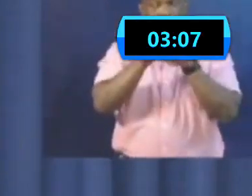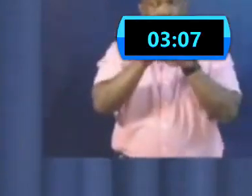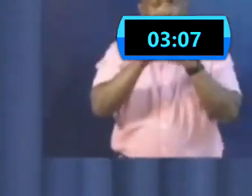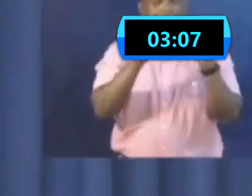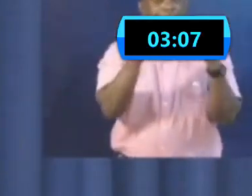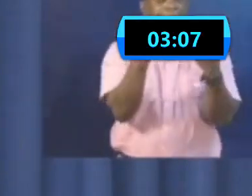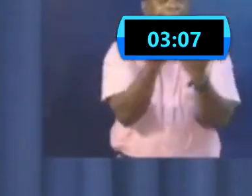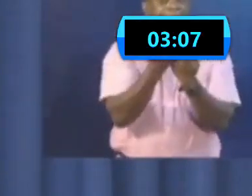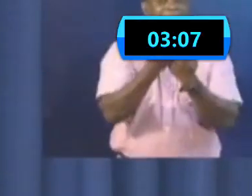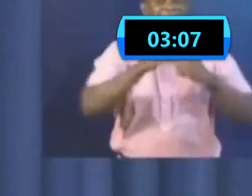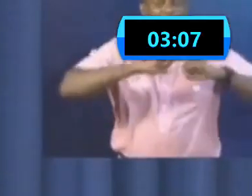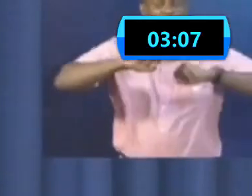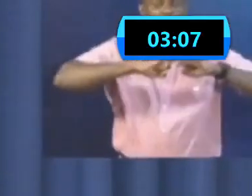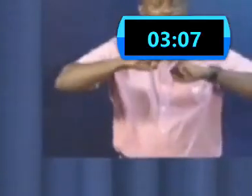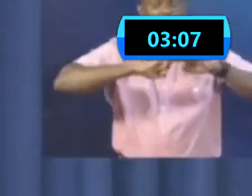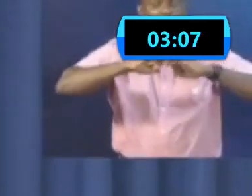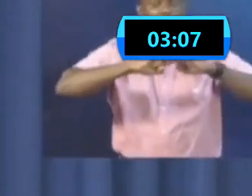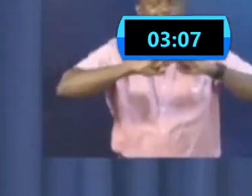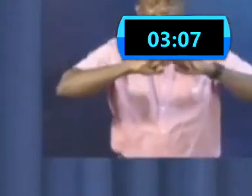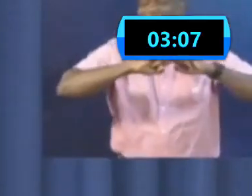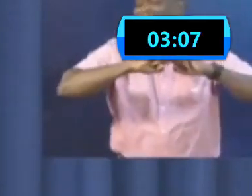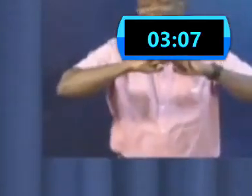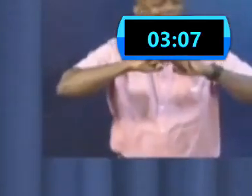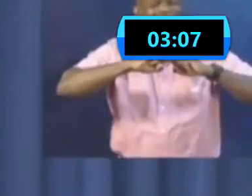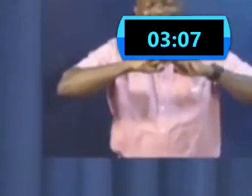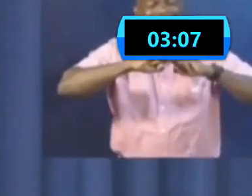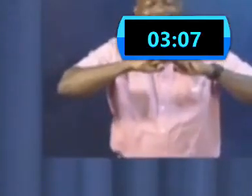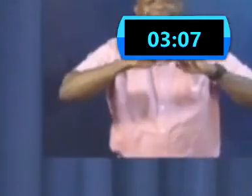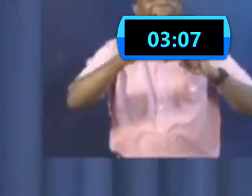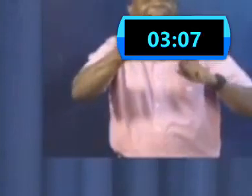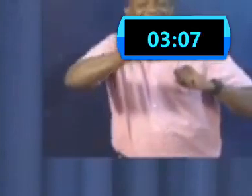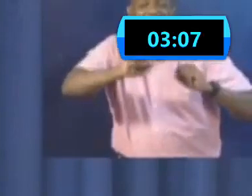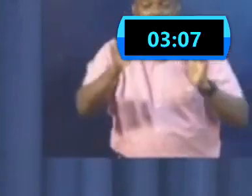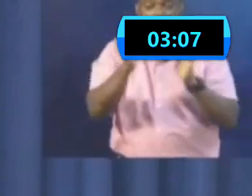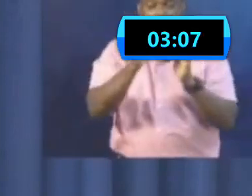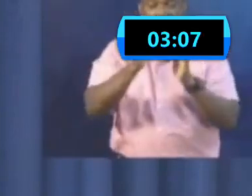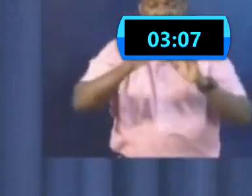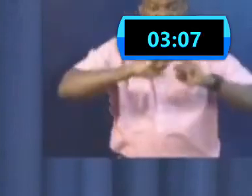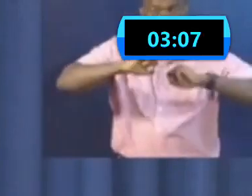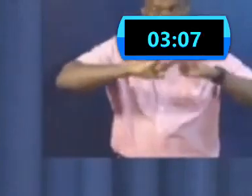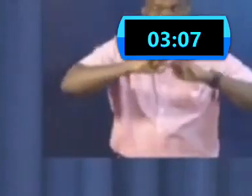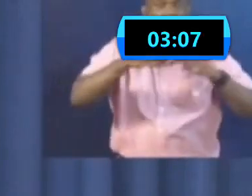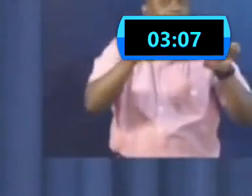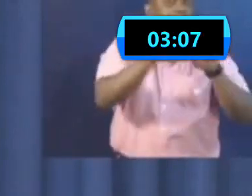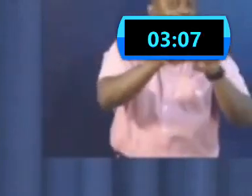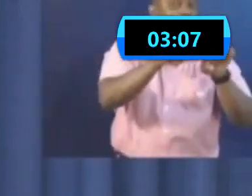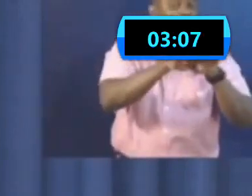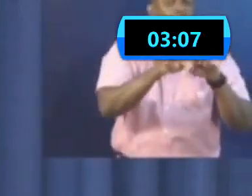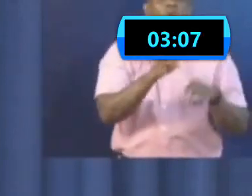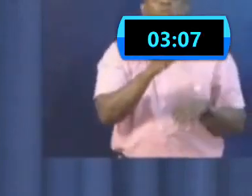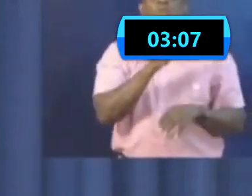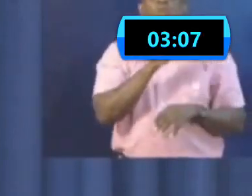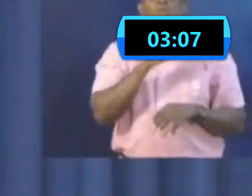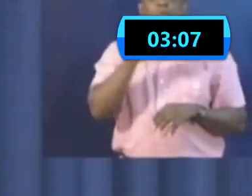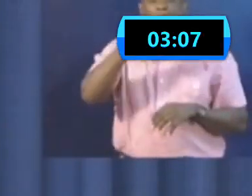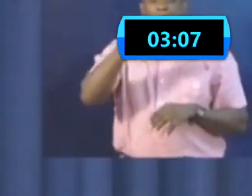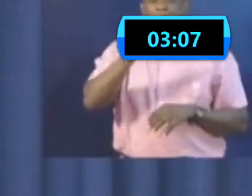sports, again, we will cease those for another 14 days. Water parks are to remain closed.